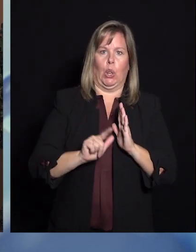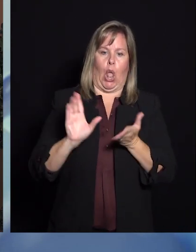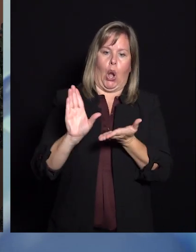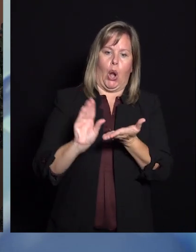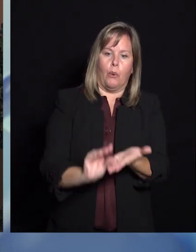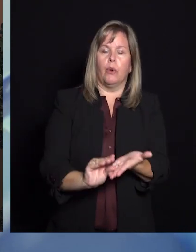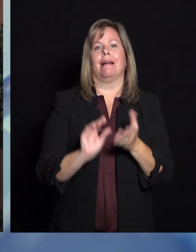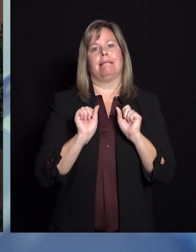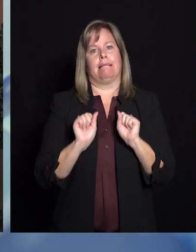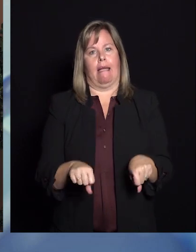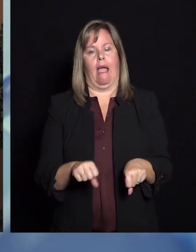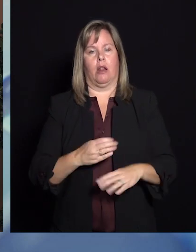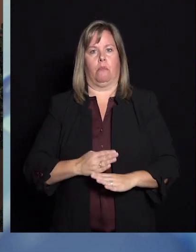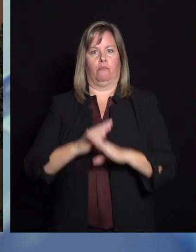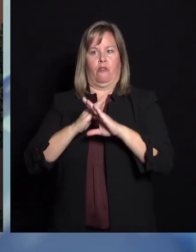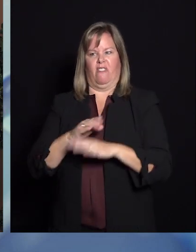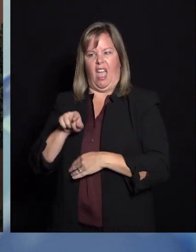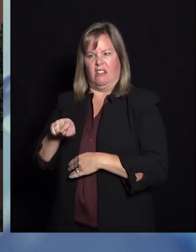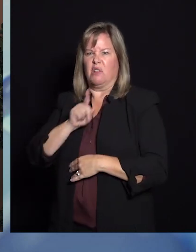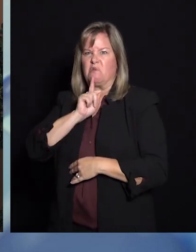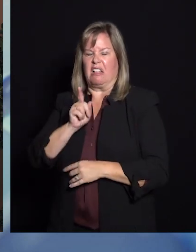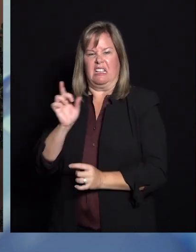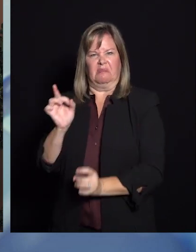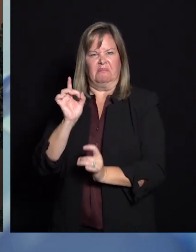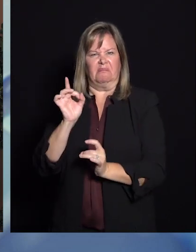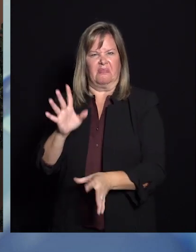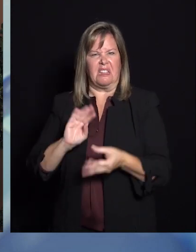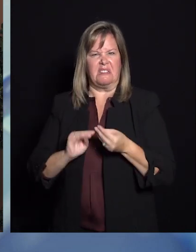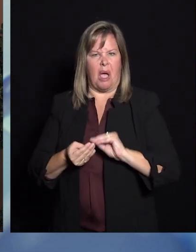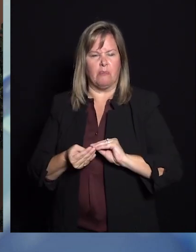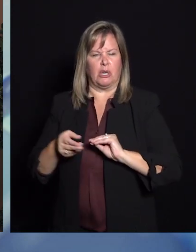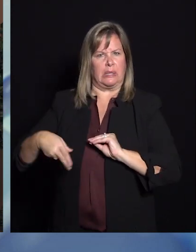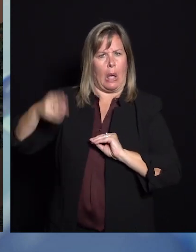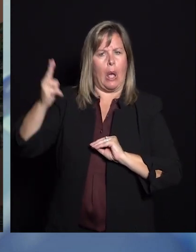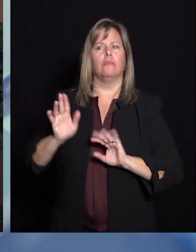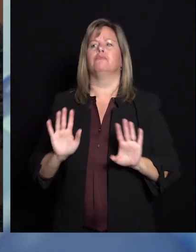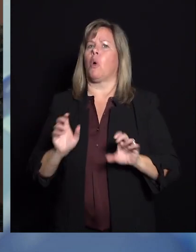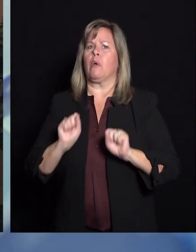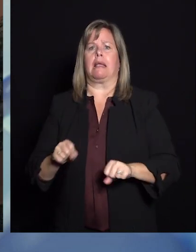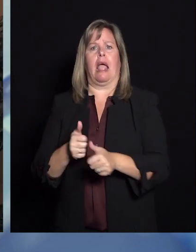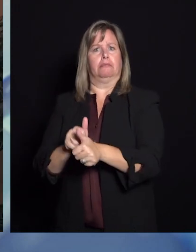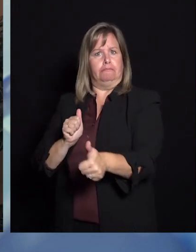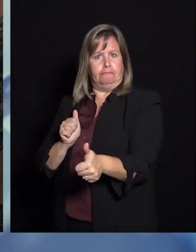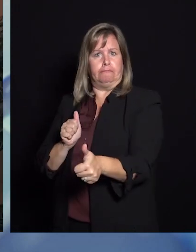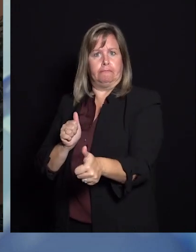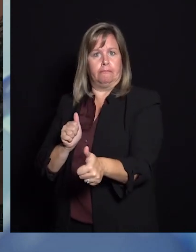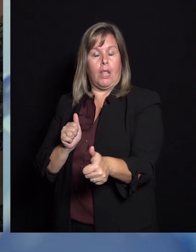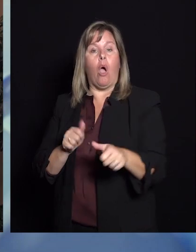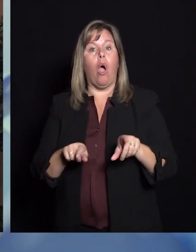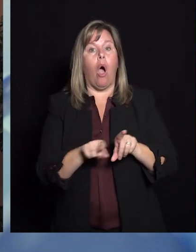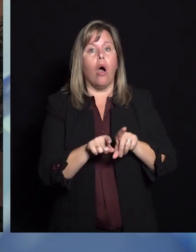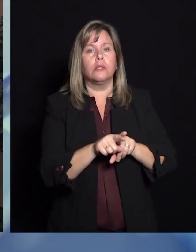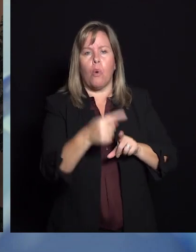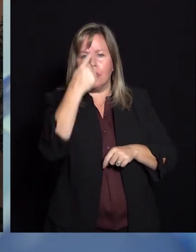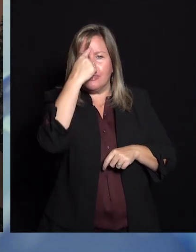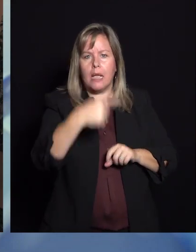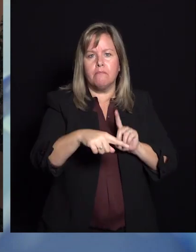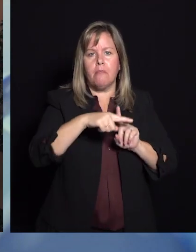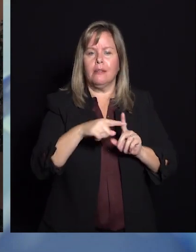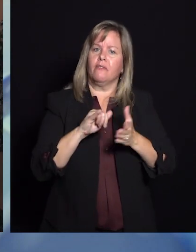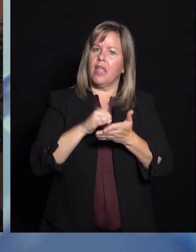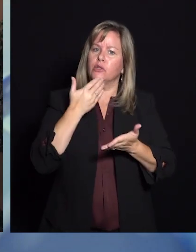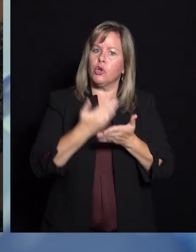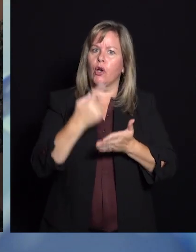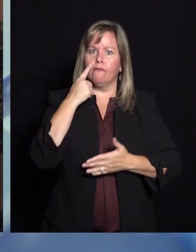concerning numbers. And staying positive is also good for your immune health. Staying heroic in doing the things that while they're